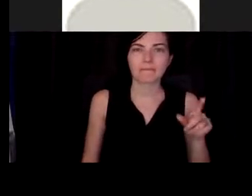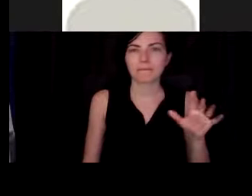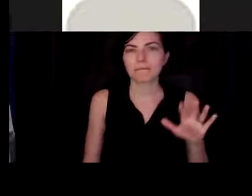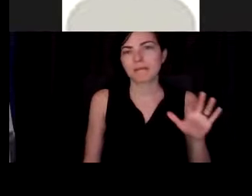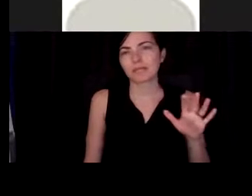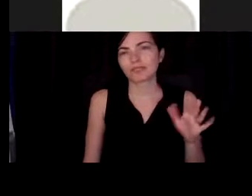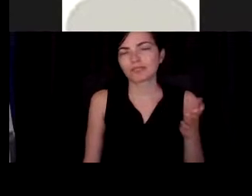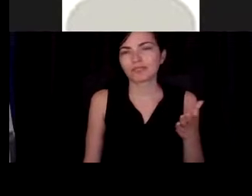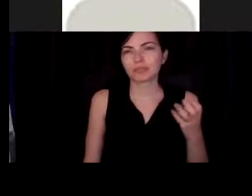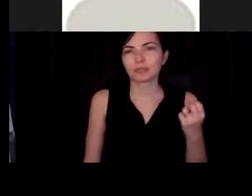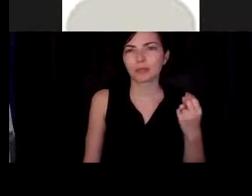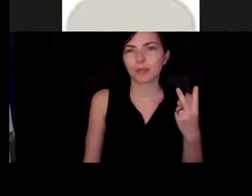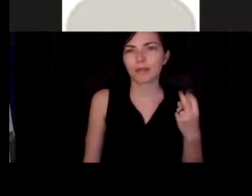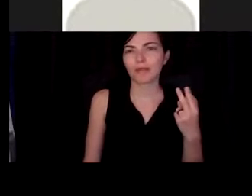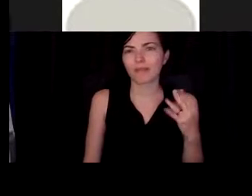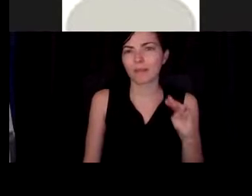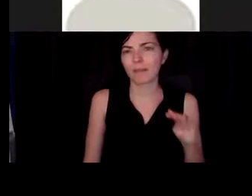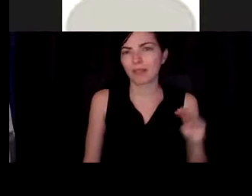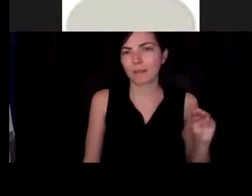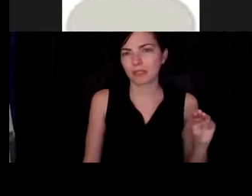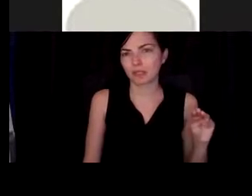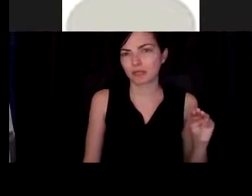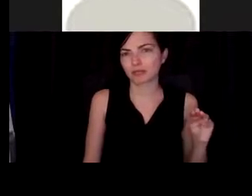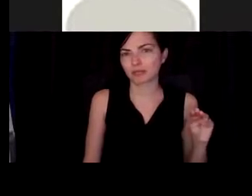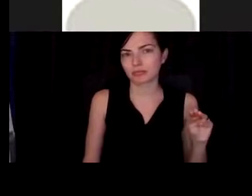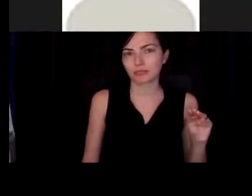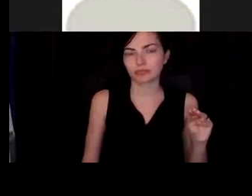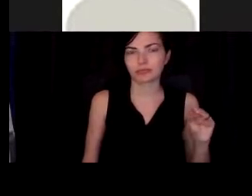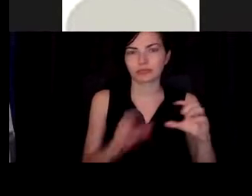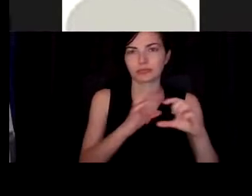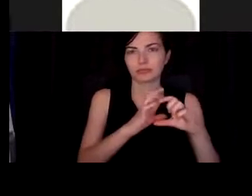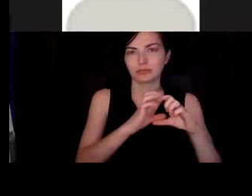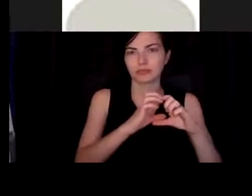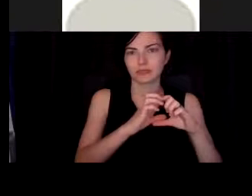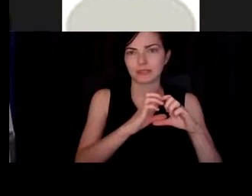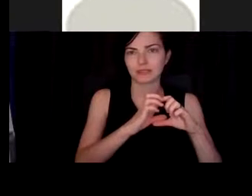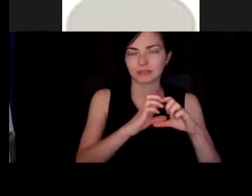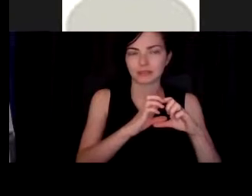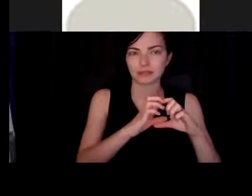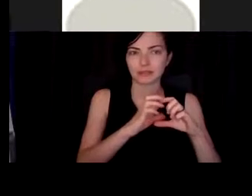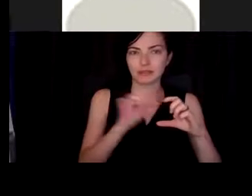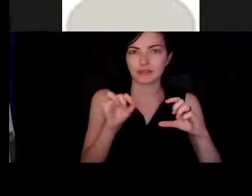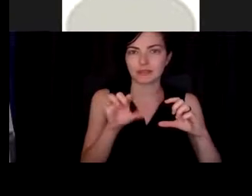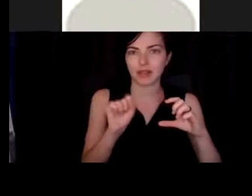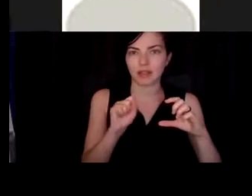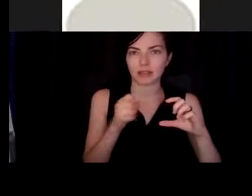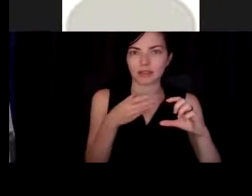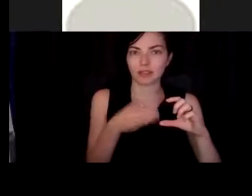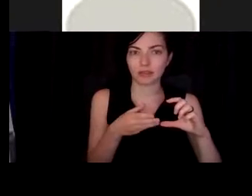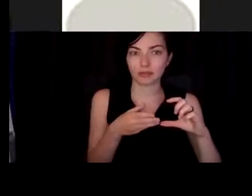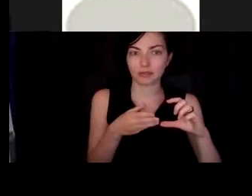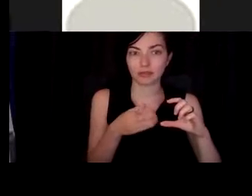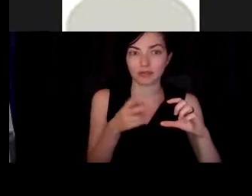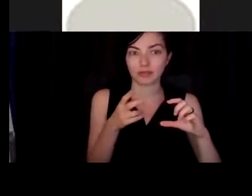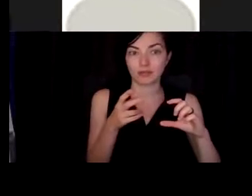it's probably a 12 millimeter patch, 12 millimeter disk of cells here. And if you look, it